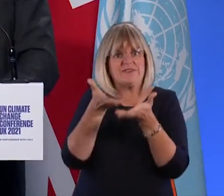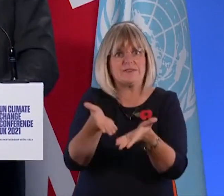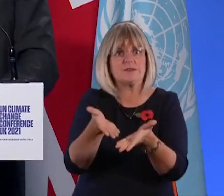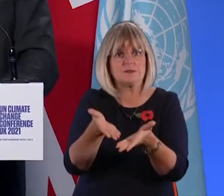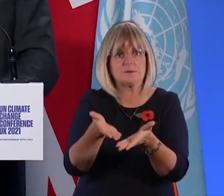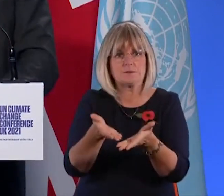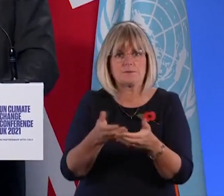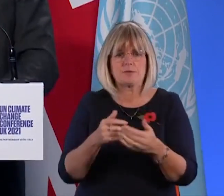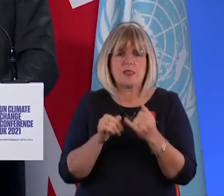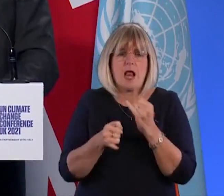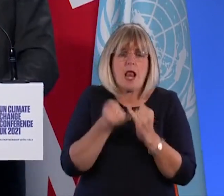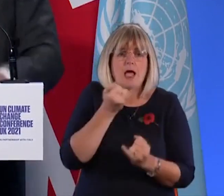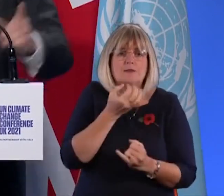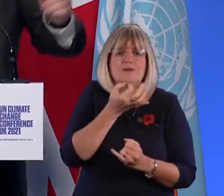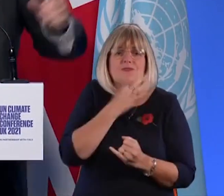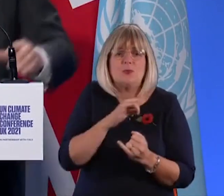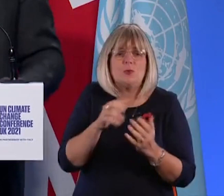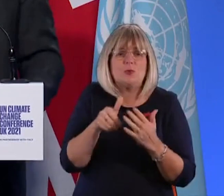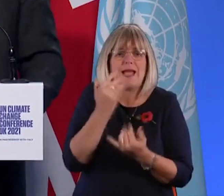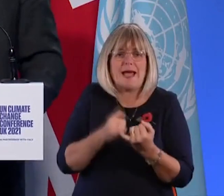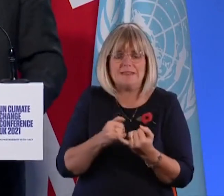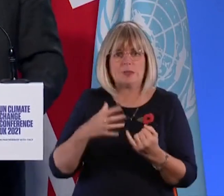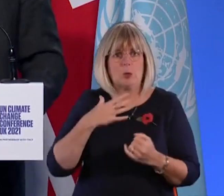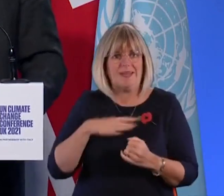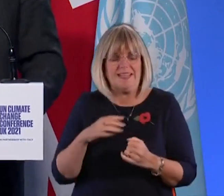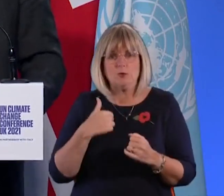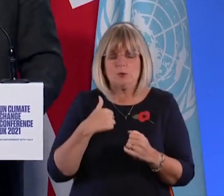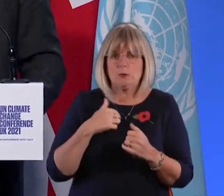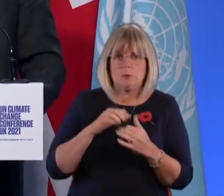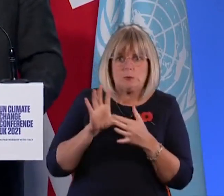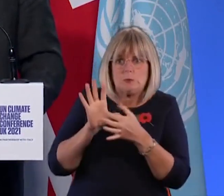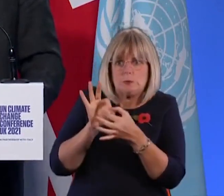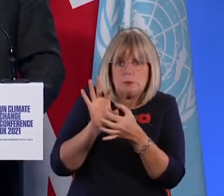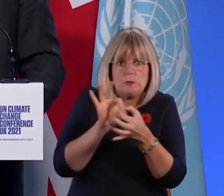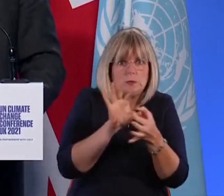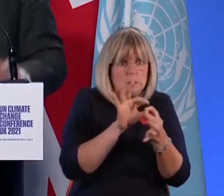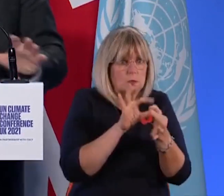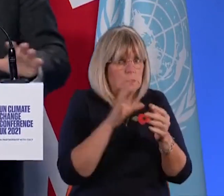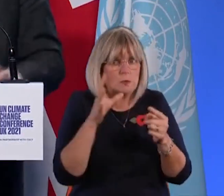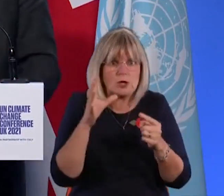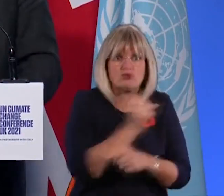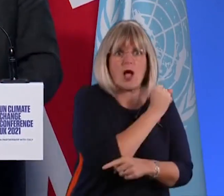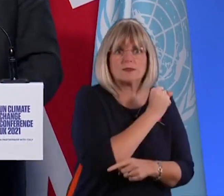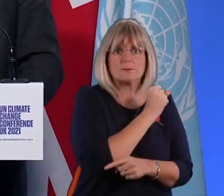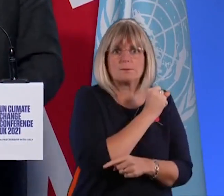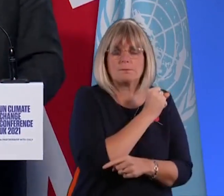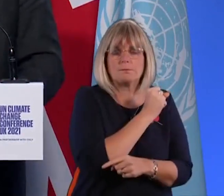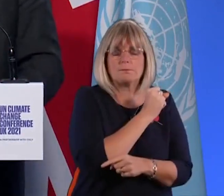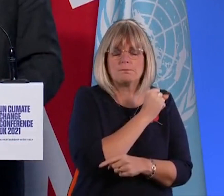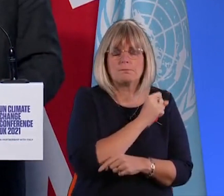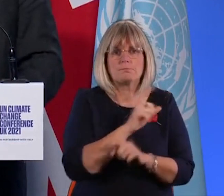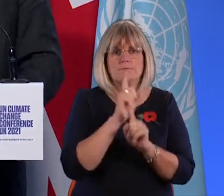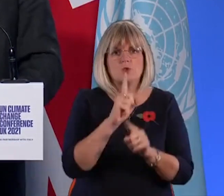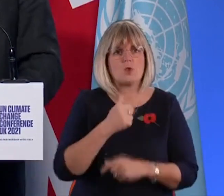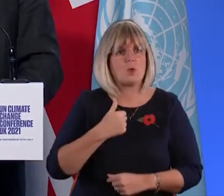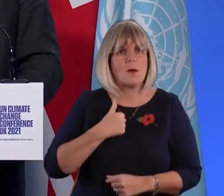and grasp it. And so my question to my fellow world leaders this afternoon, as we enter